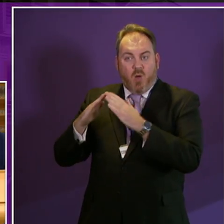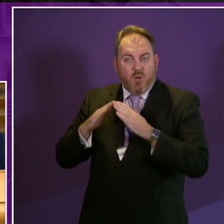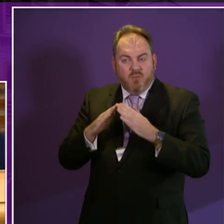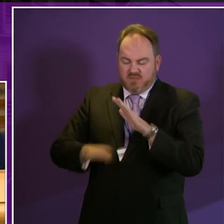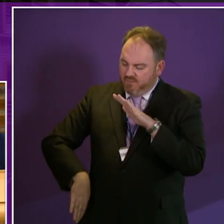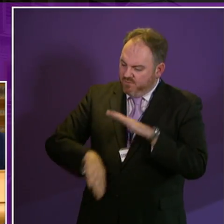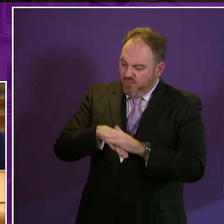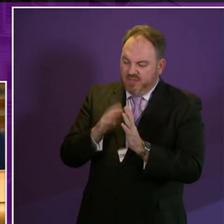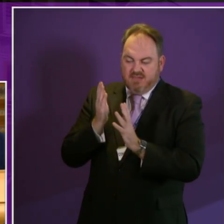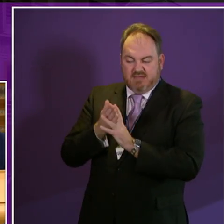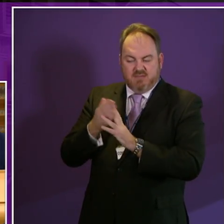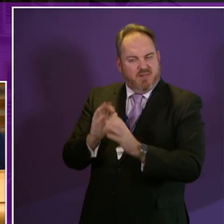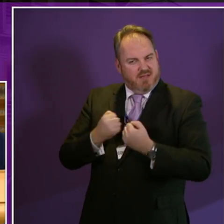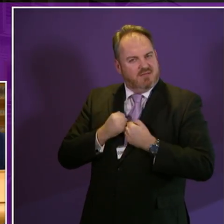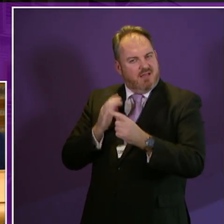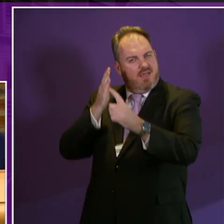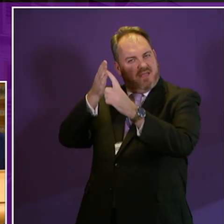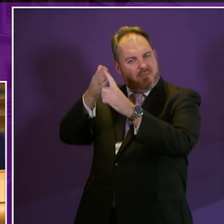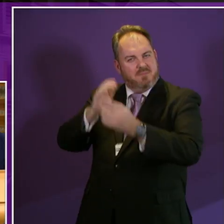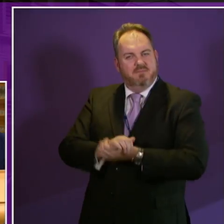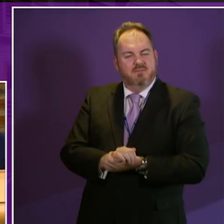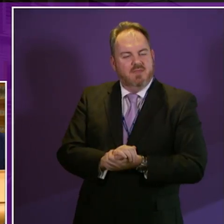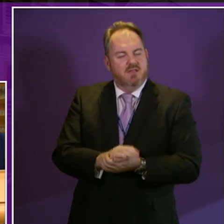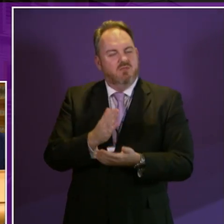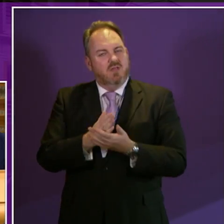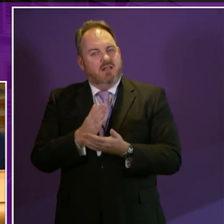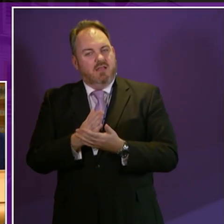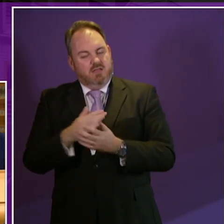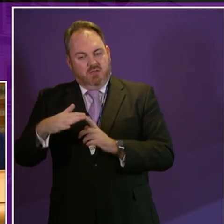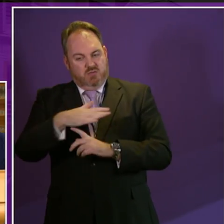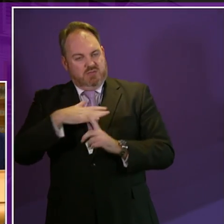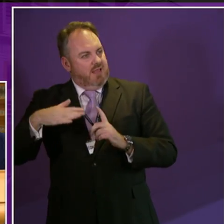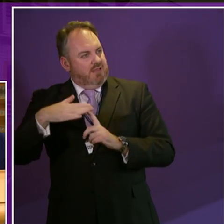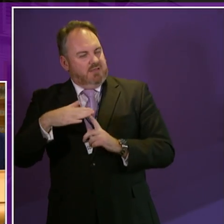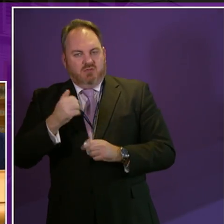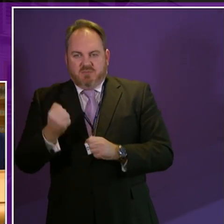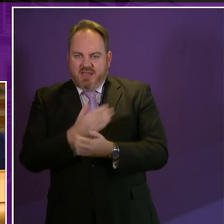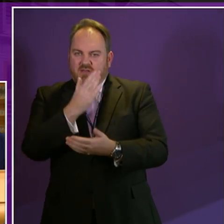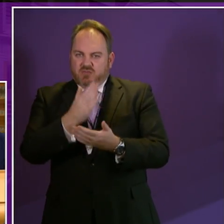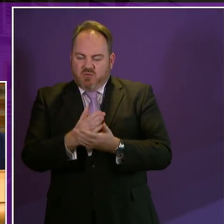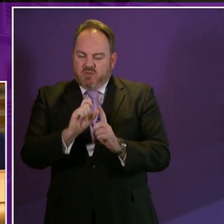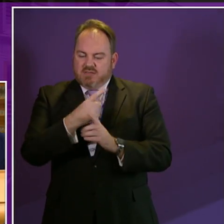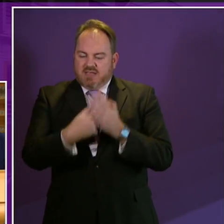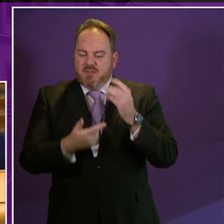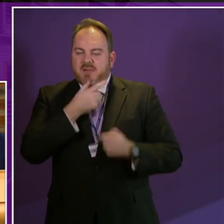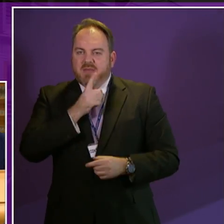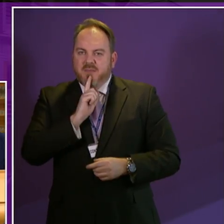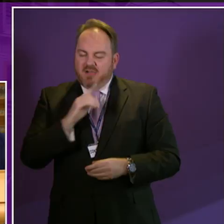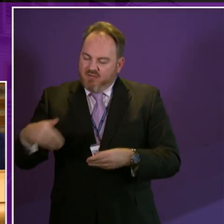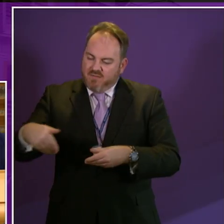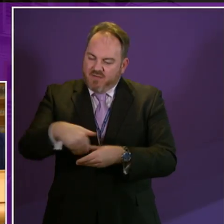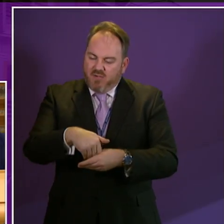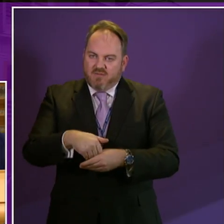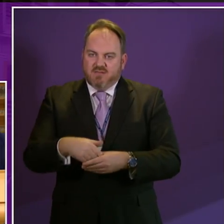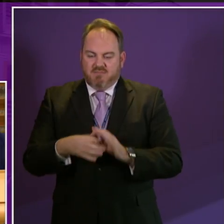And like the Scottish Government, we want to see society do everything it can to ensure the fullest and most active participation in all aspects